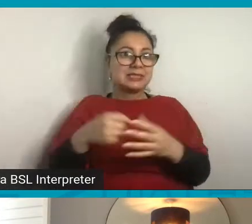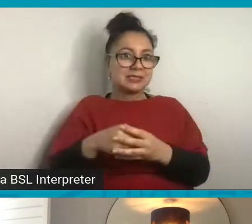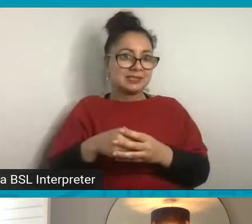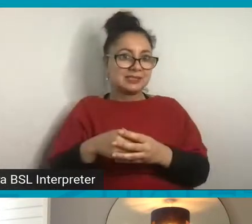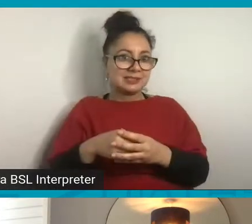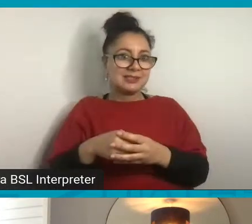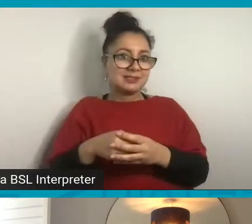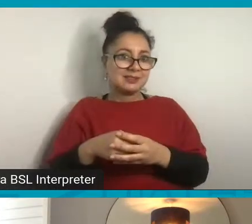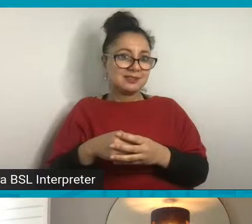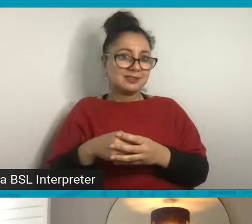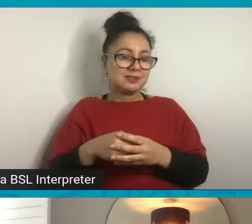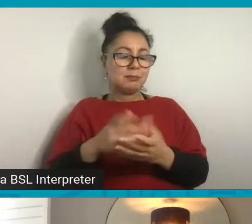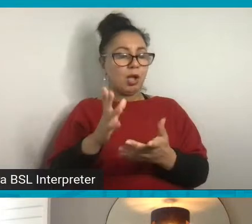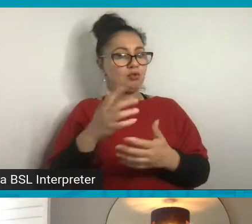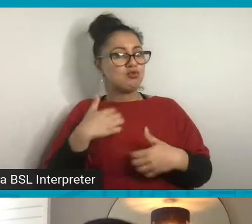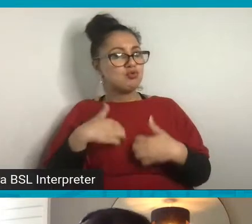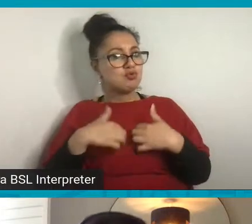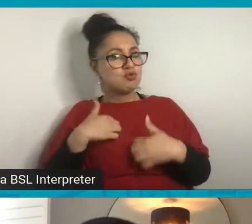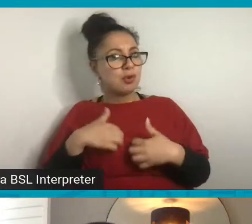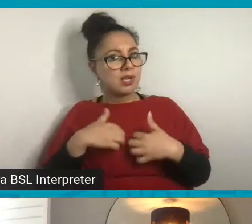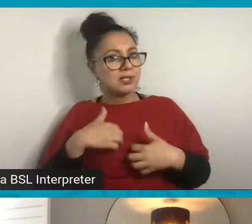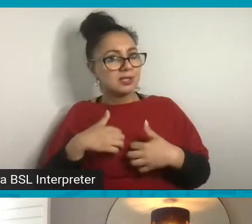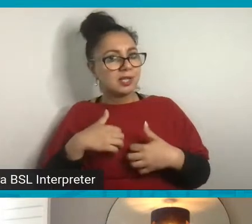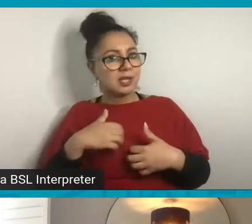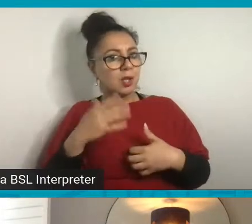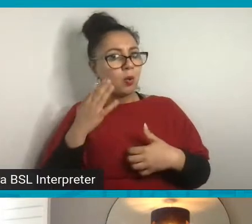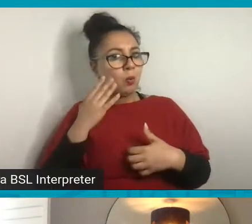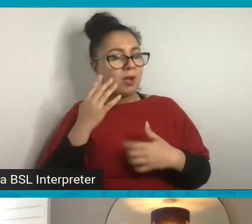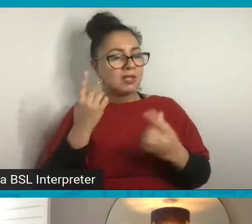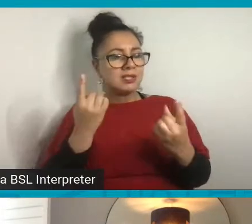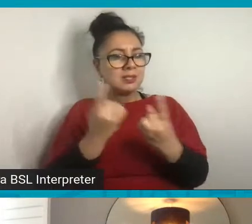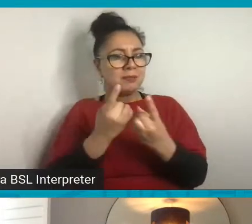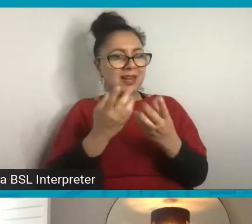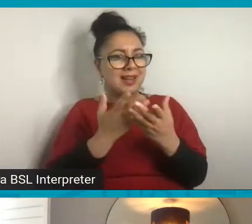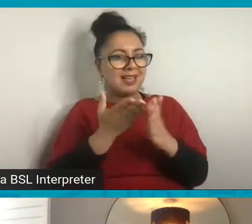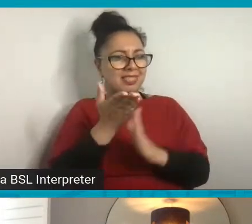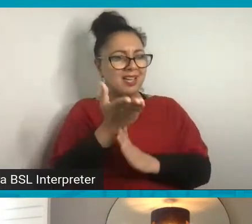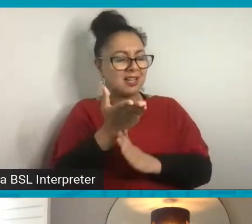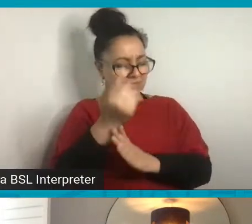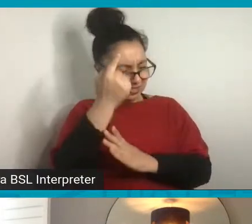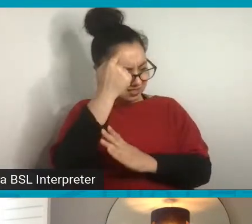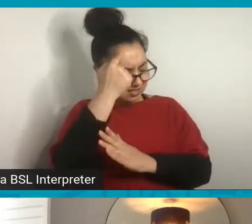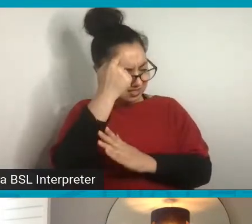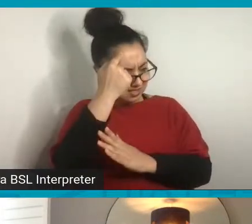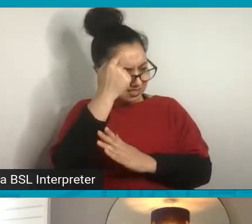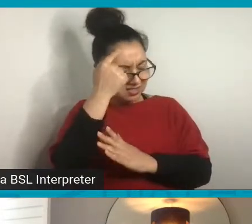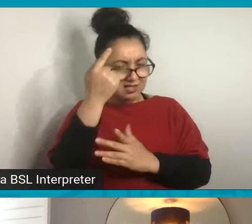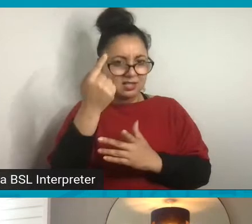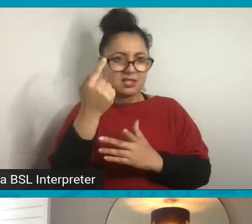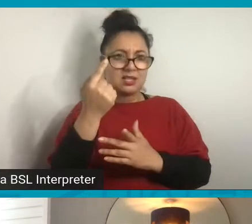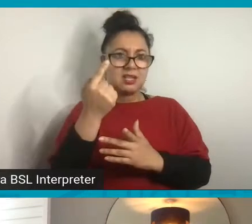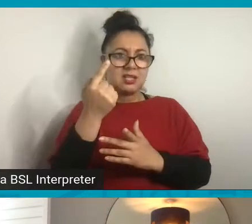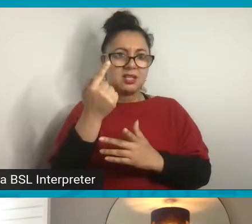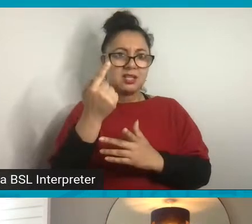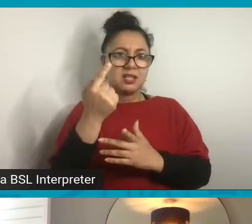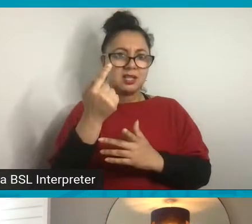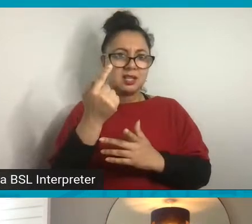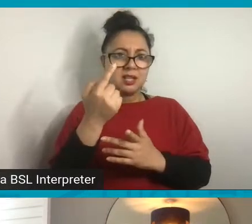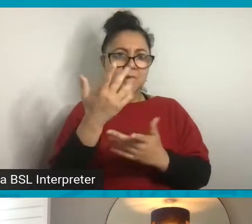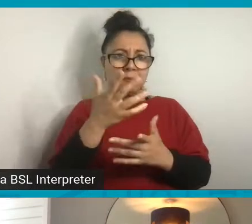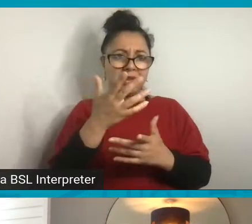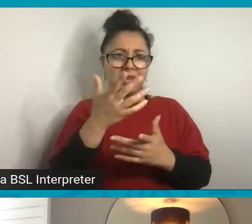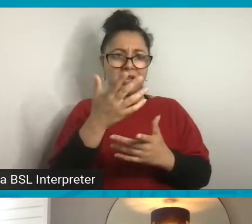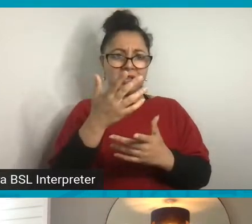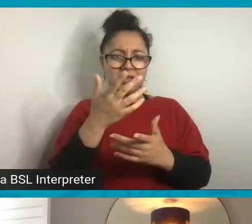And it's really interesting when something like this dries, because it will drive hard into a plastic